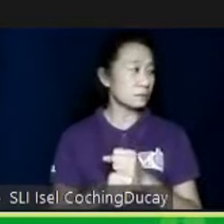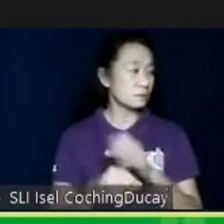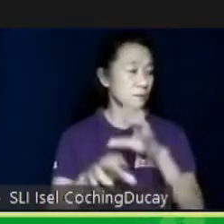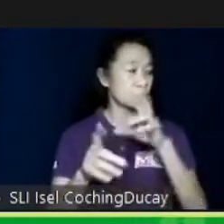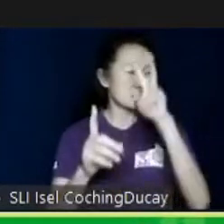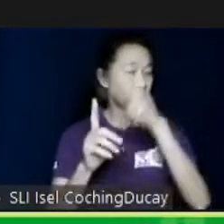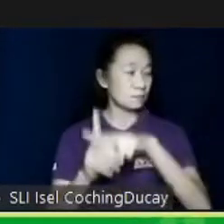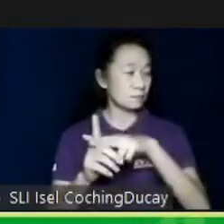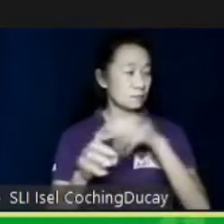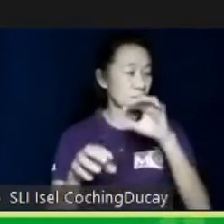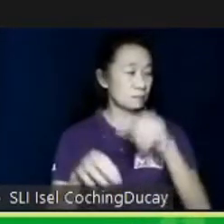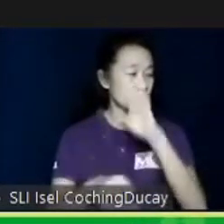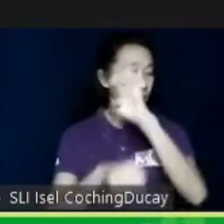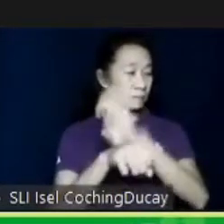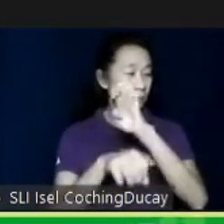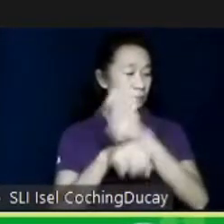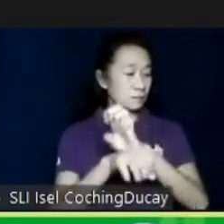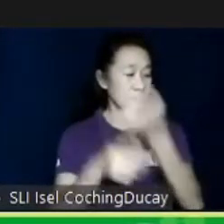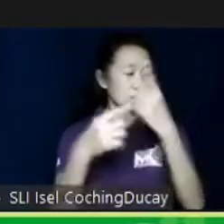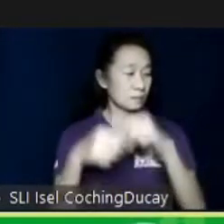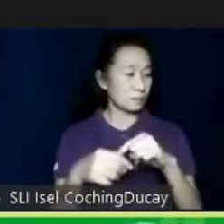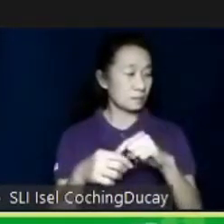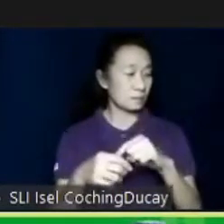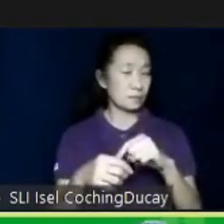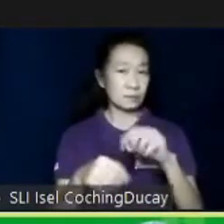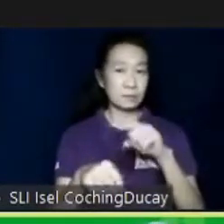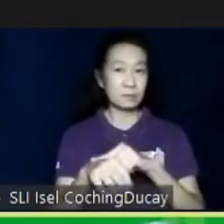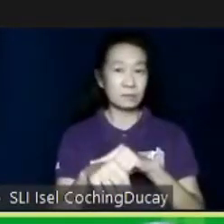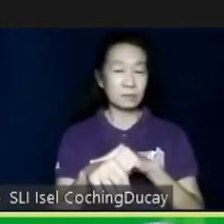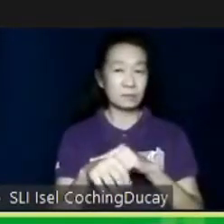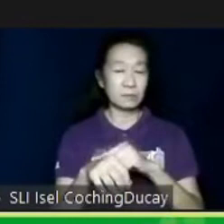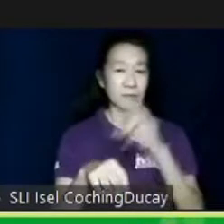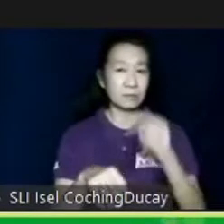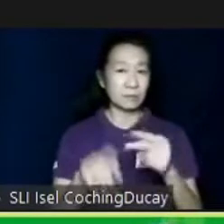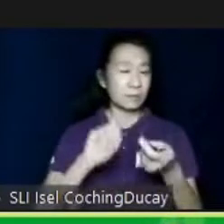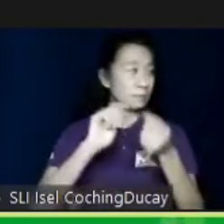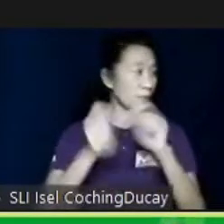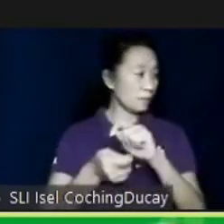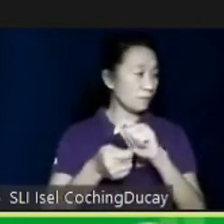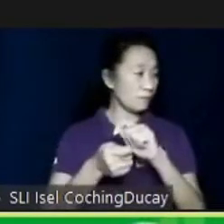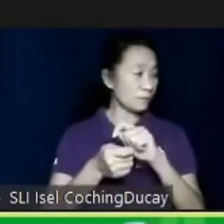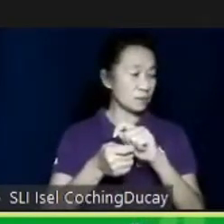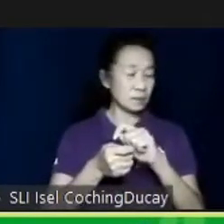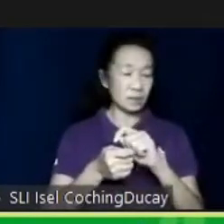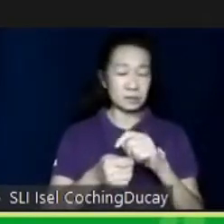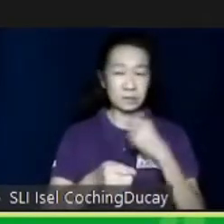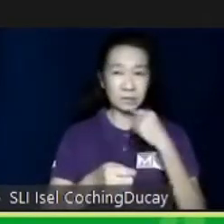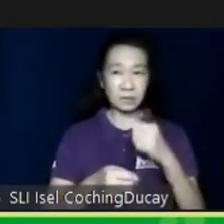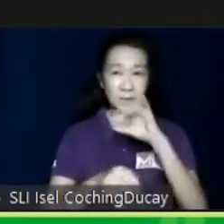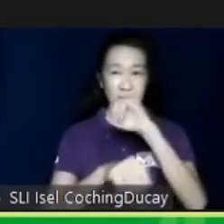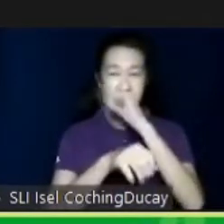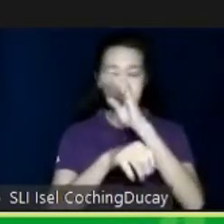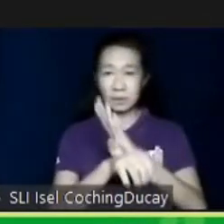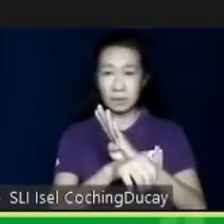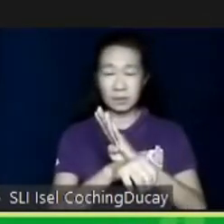cycle of their employment, they come to a point in their time where they have to transition either to another job, either they were fired.